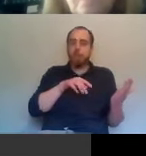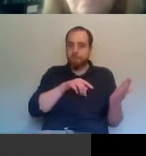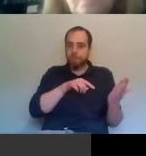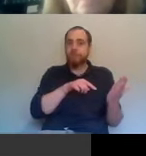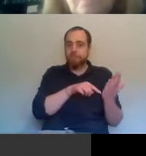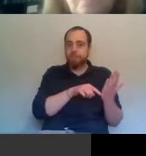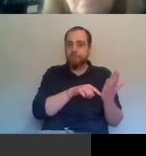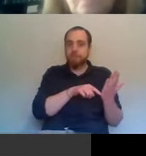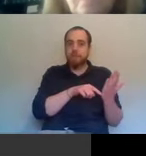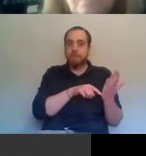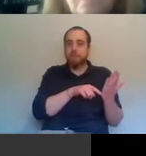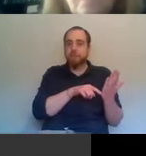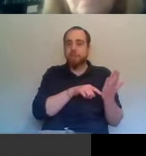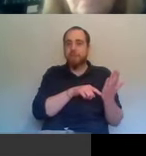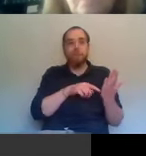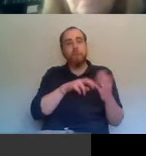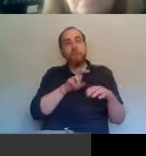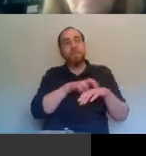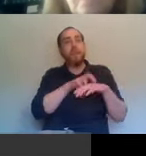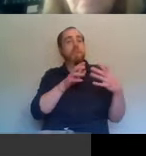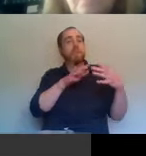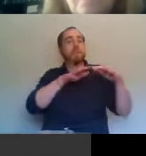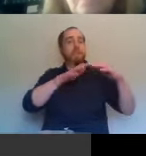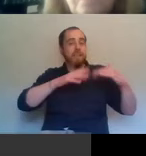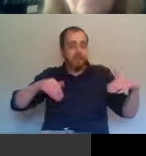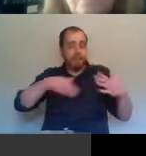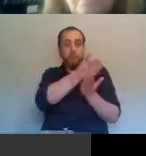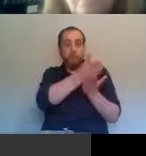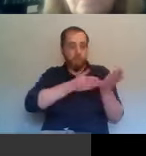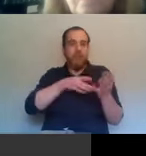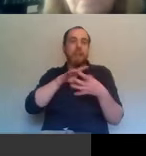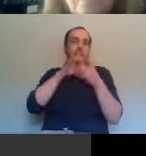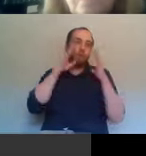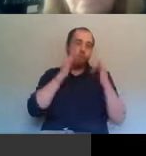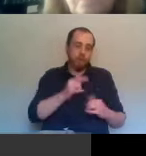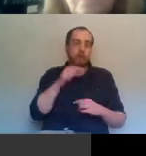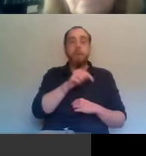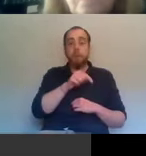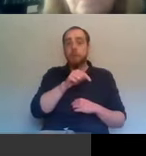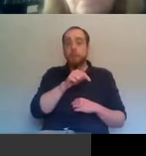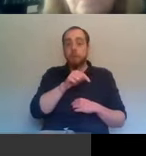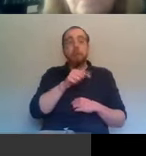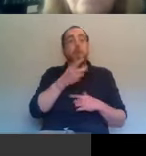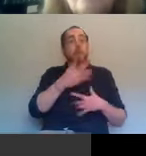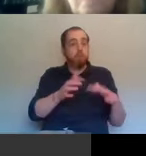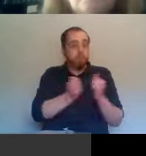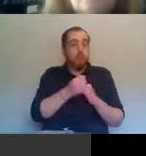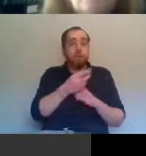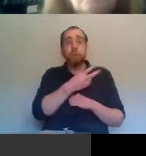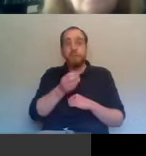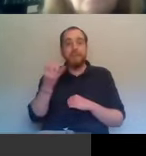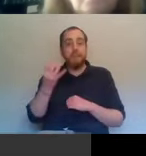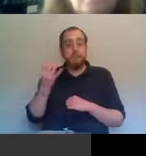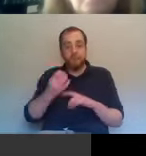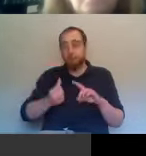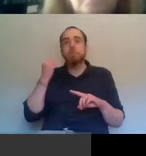says it's not a seaboarder, but the problems related to these checks, whatever you, and these were coming, they're agreed in 2017, at least as